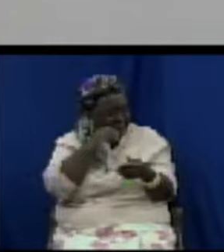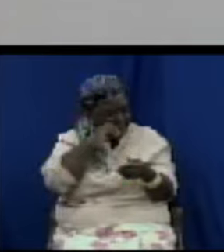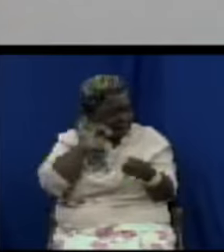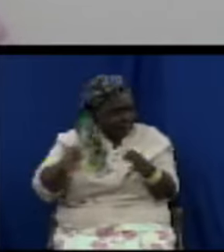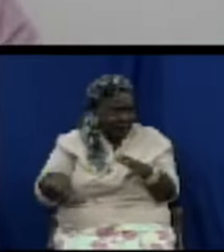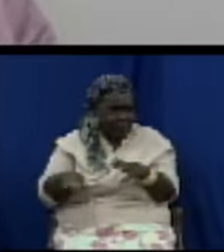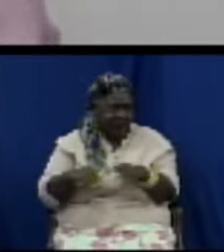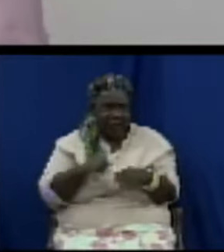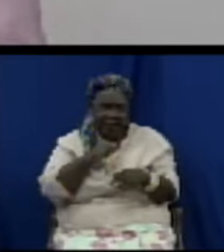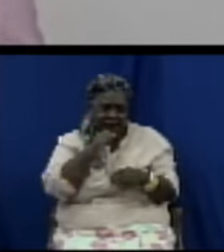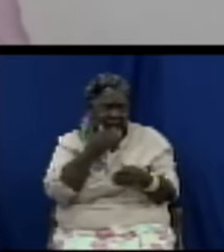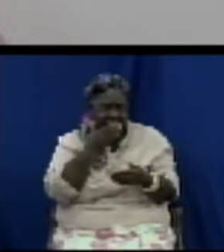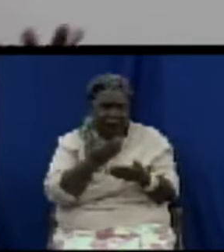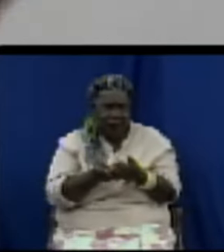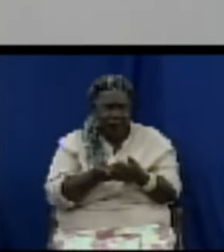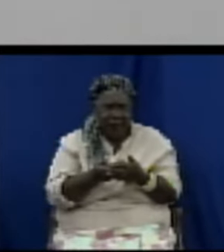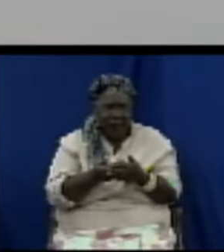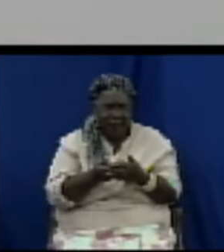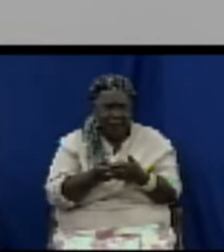it really ruins